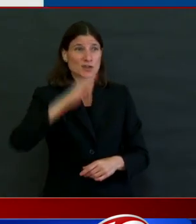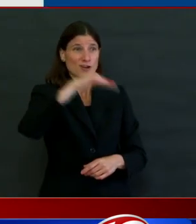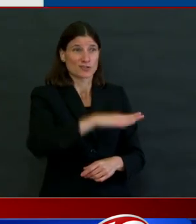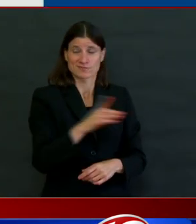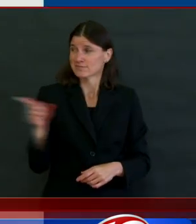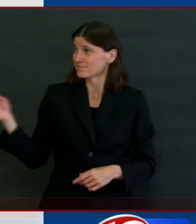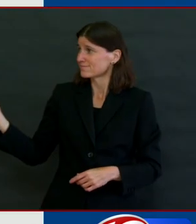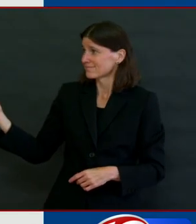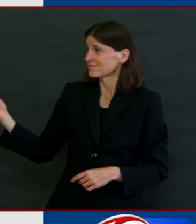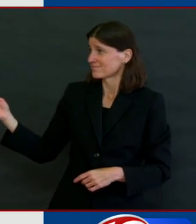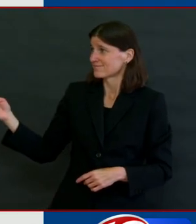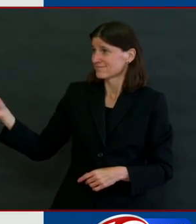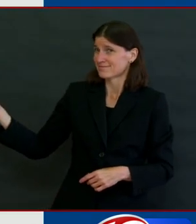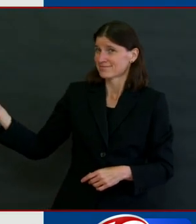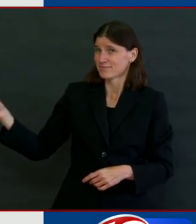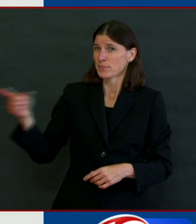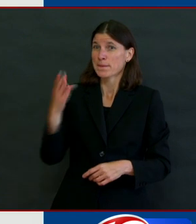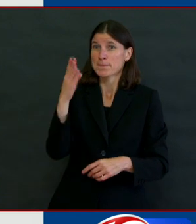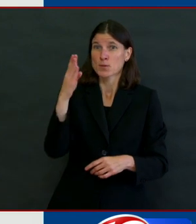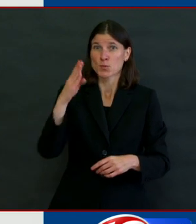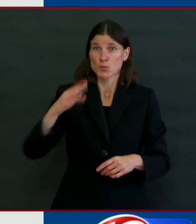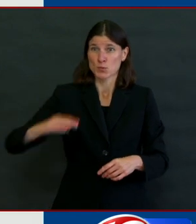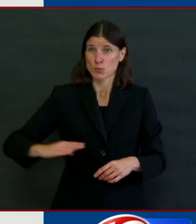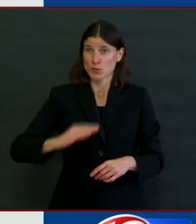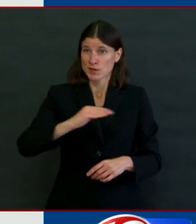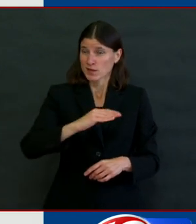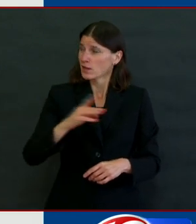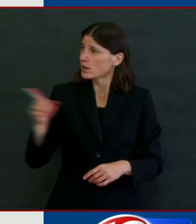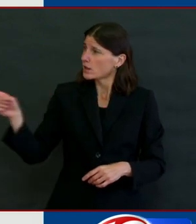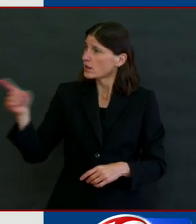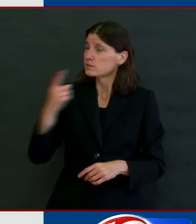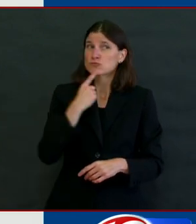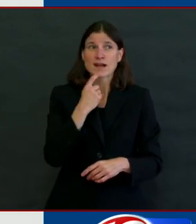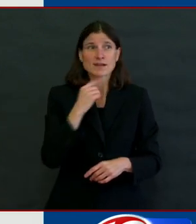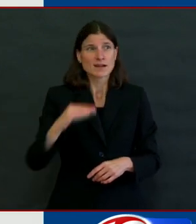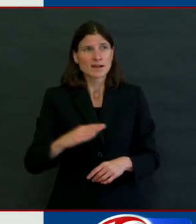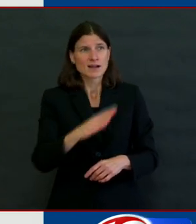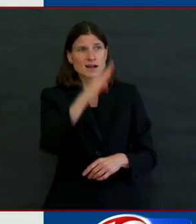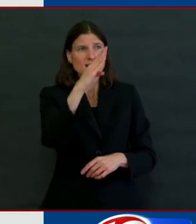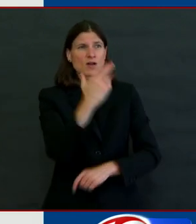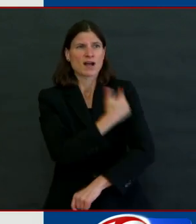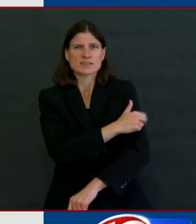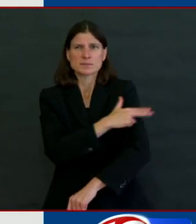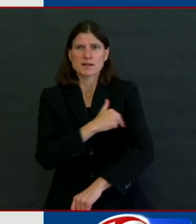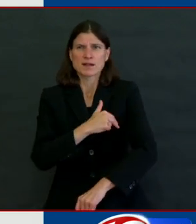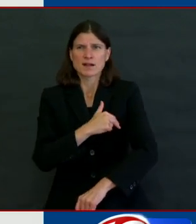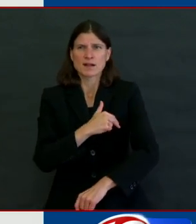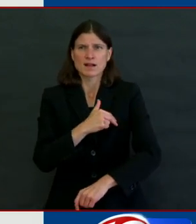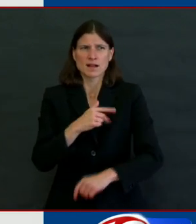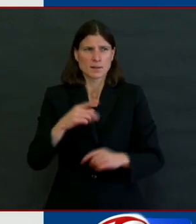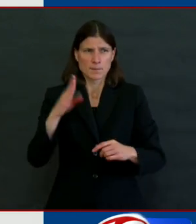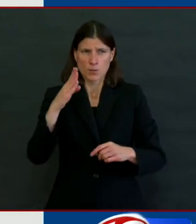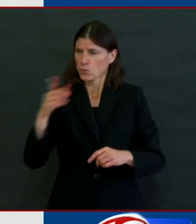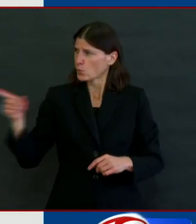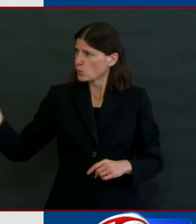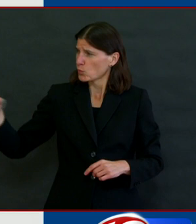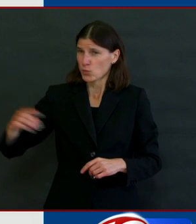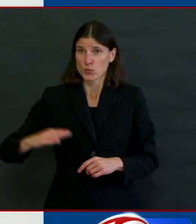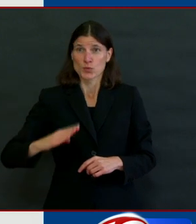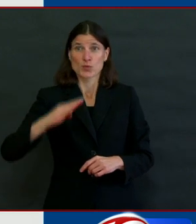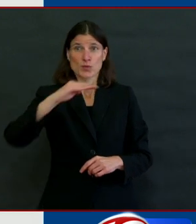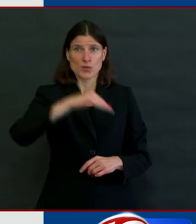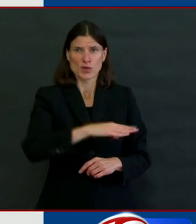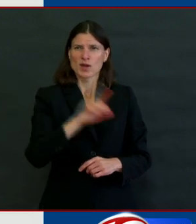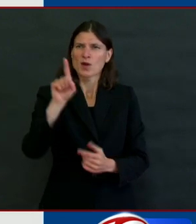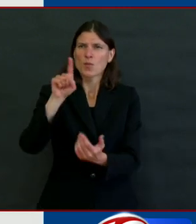right now. Since the reality right now is about 250 hospitalizations, are the predictions significantly overblown or